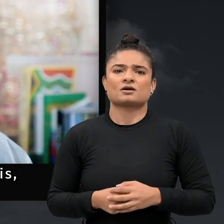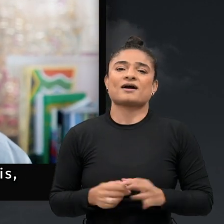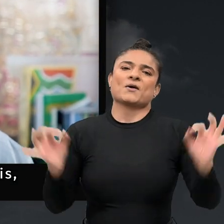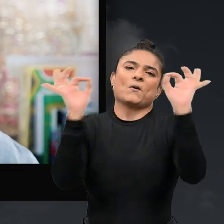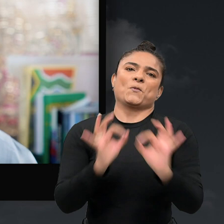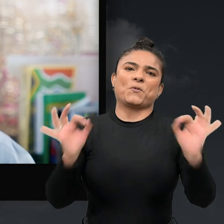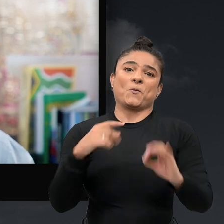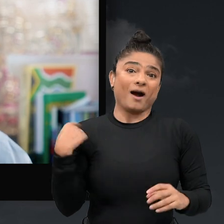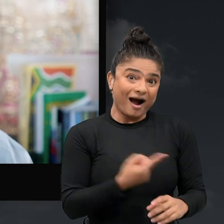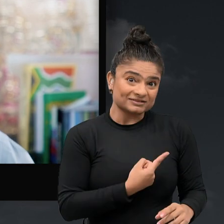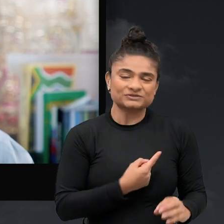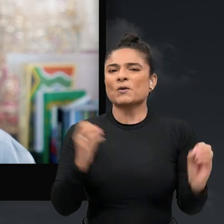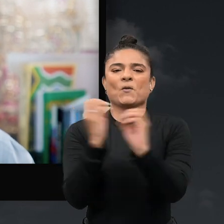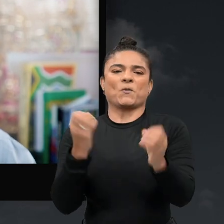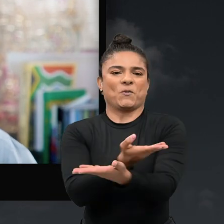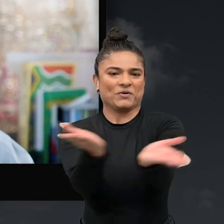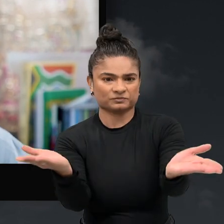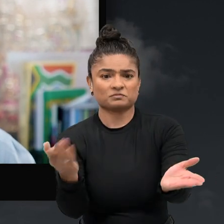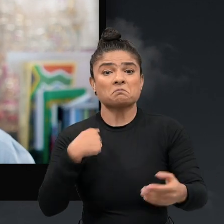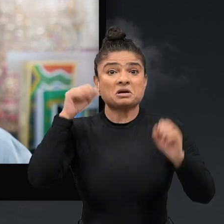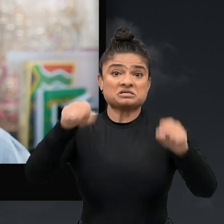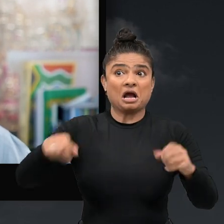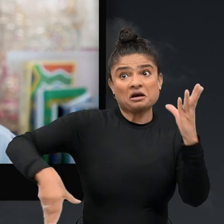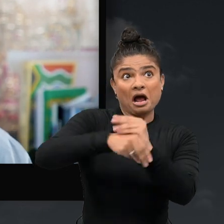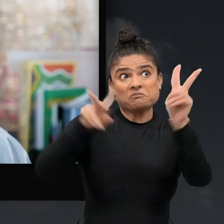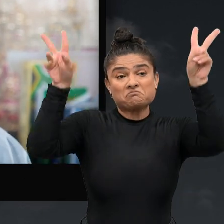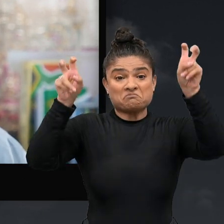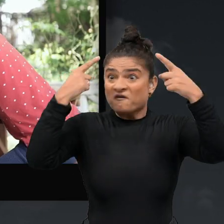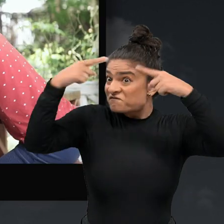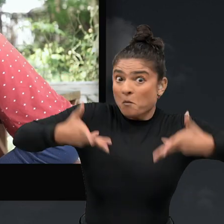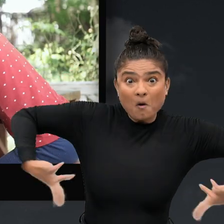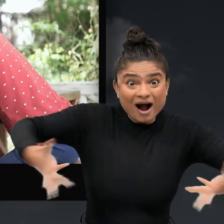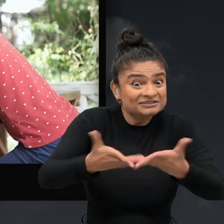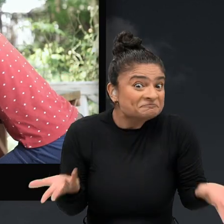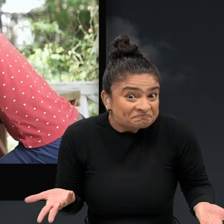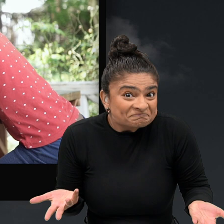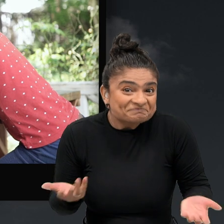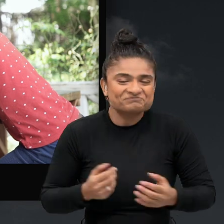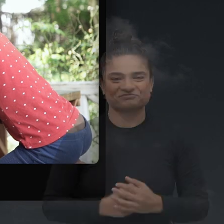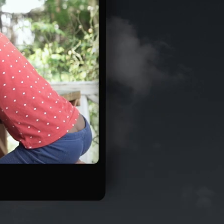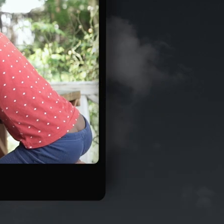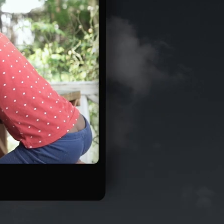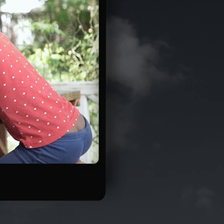is saying nothing about us without us. I can add, it's for us.